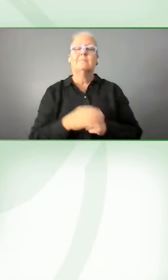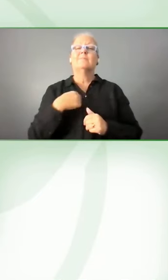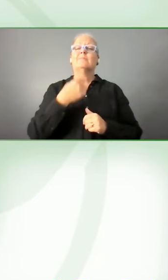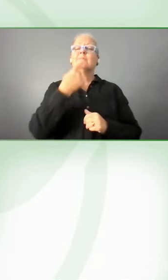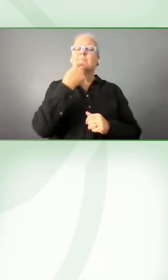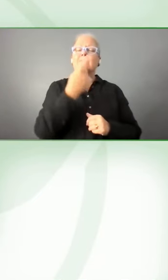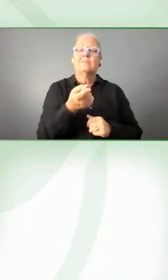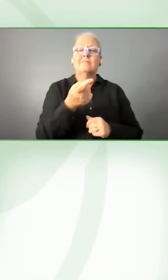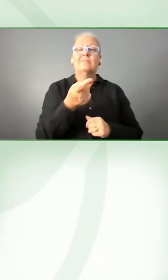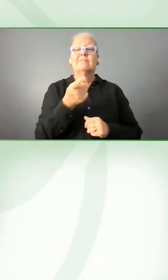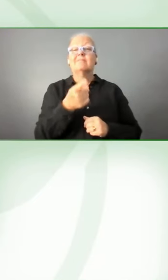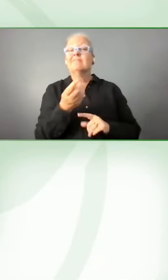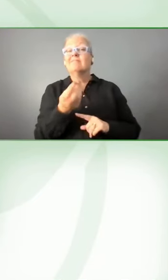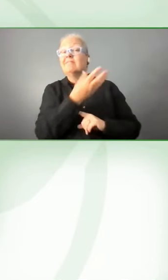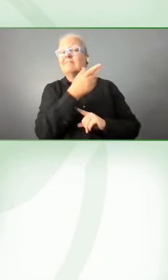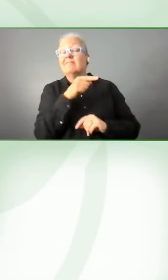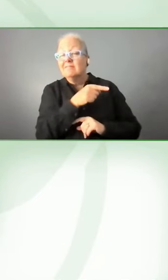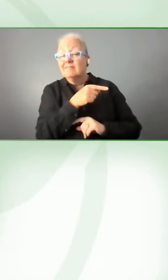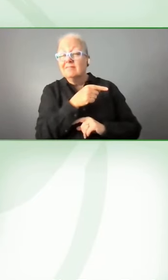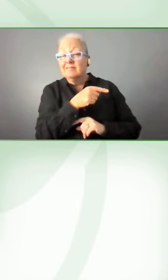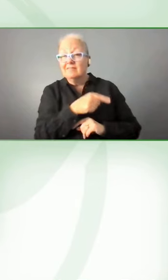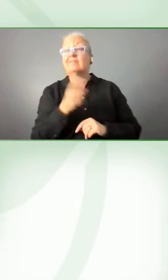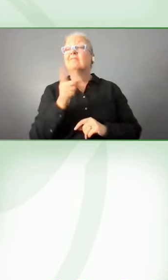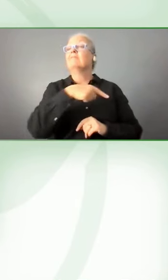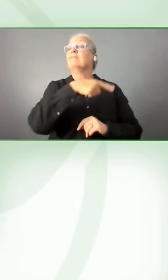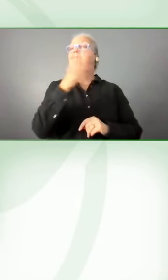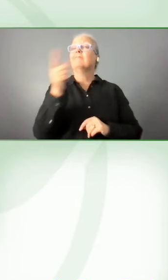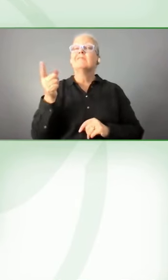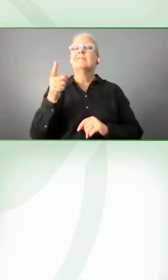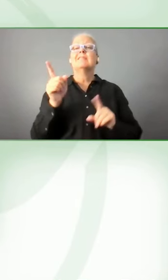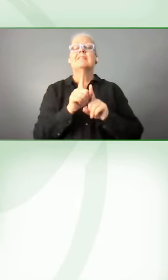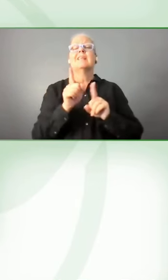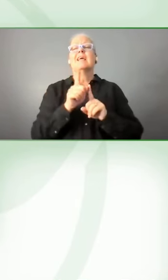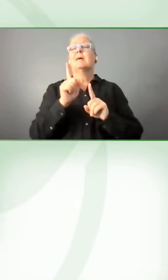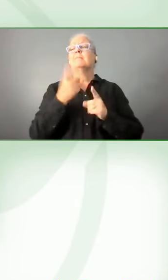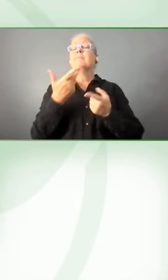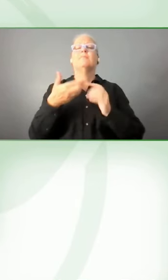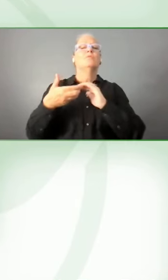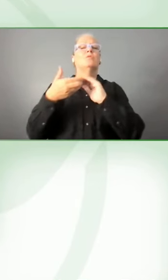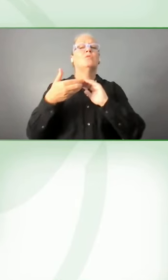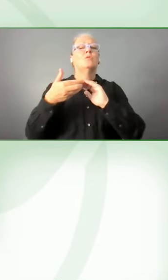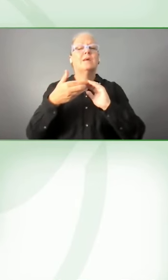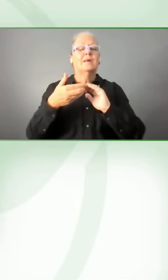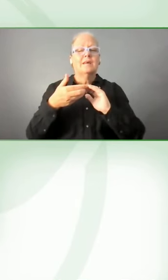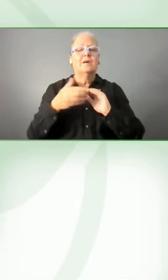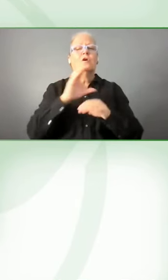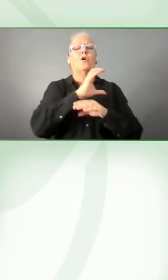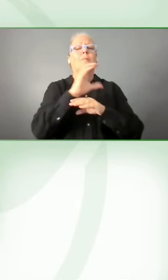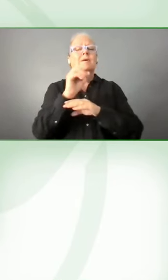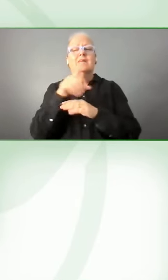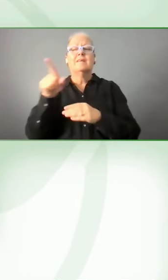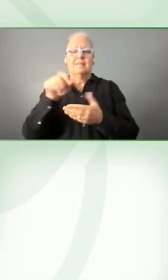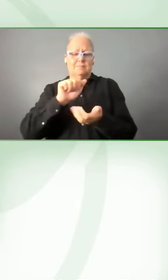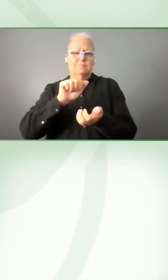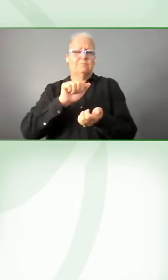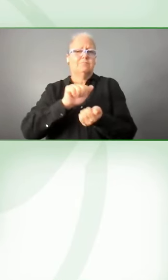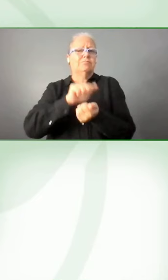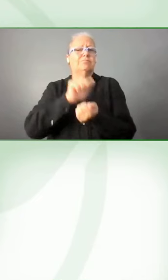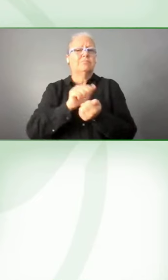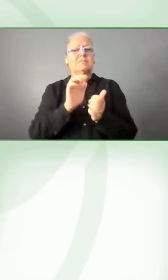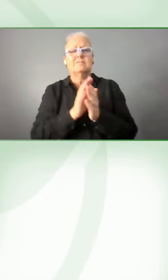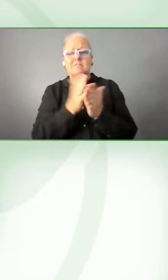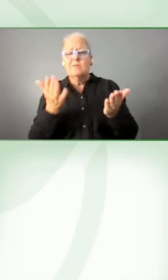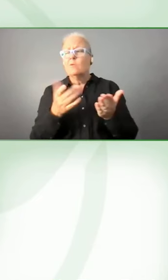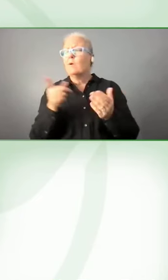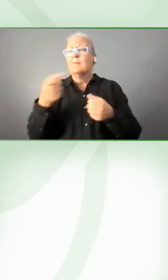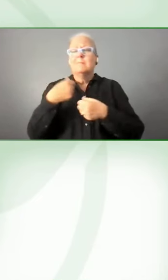is when publishers create books and, and other materials, not, not just books, but, but any material that they create to